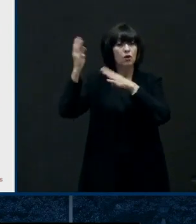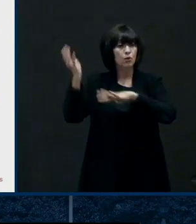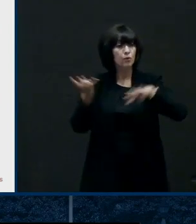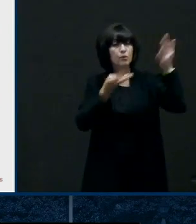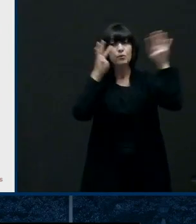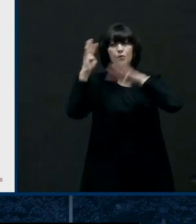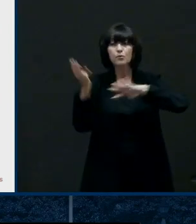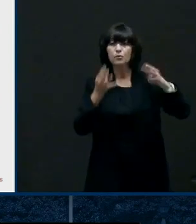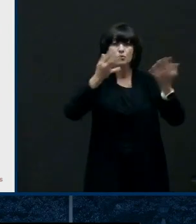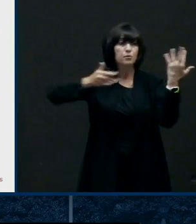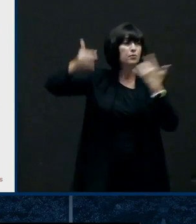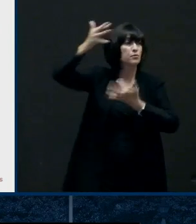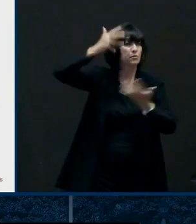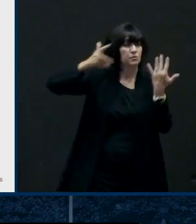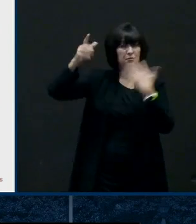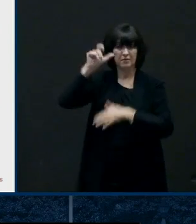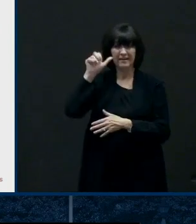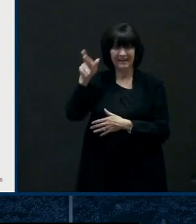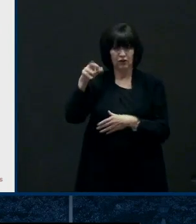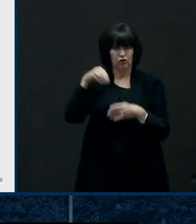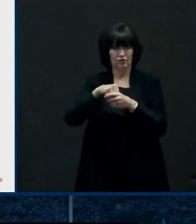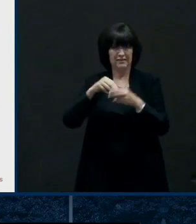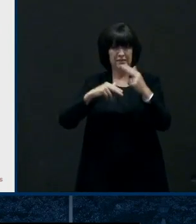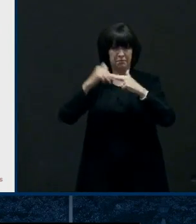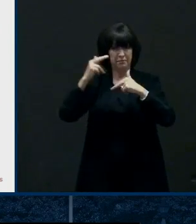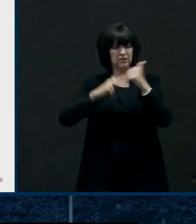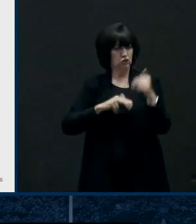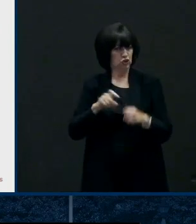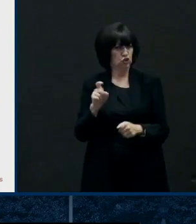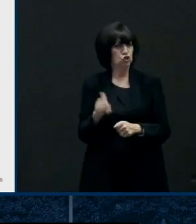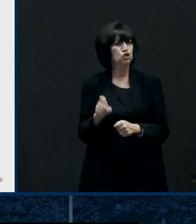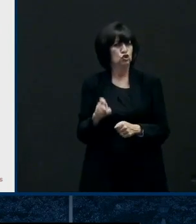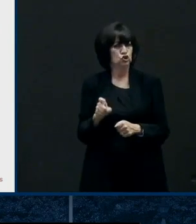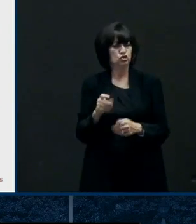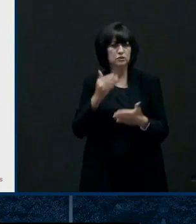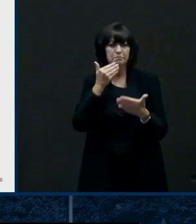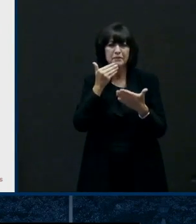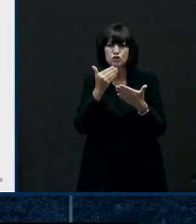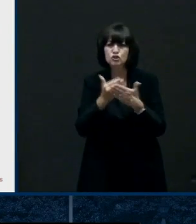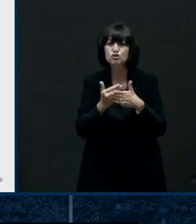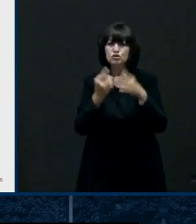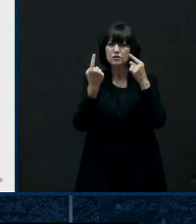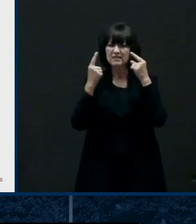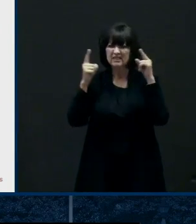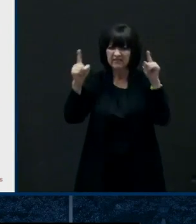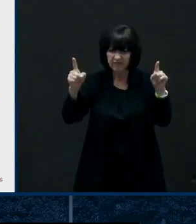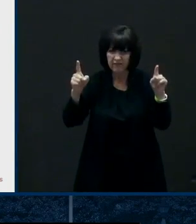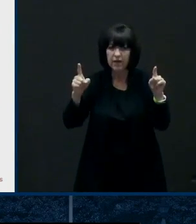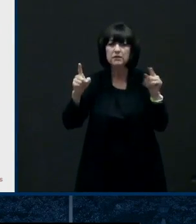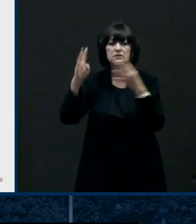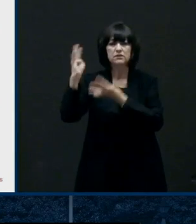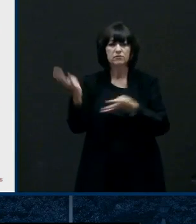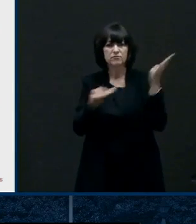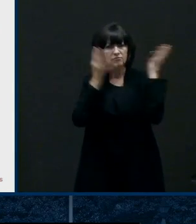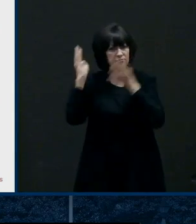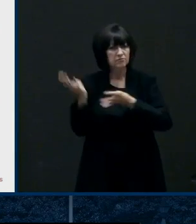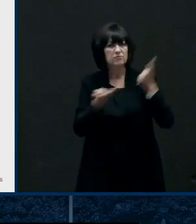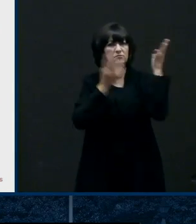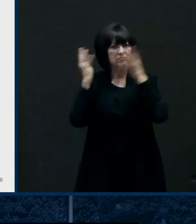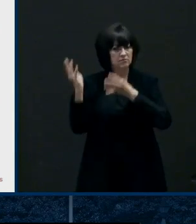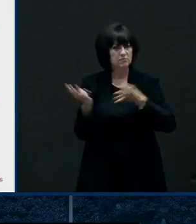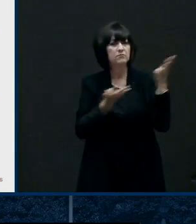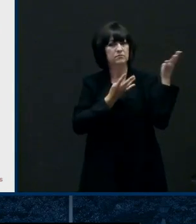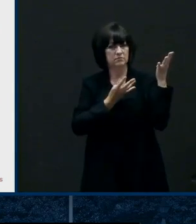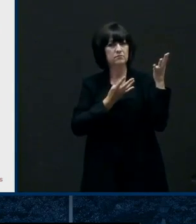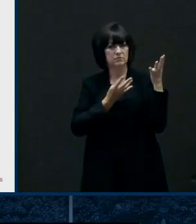increasing the rate of air exchange reducing the recirculation of air and increasing the use